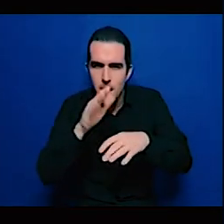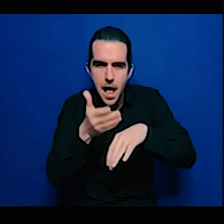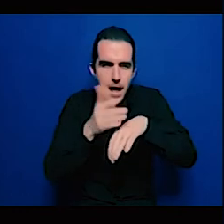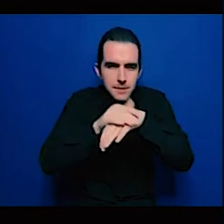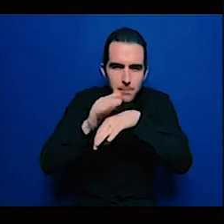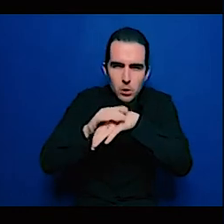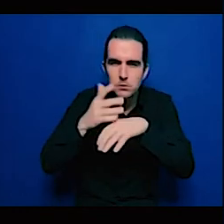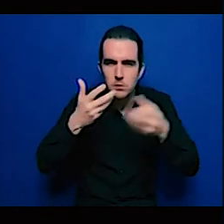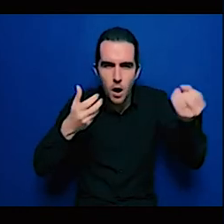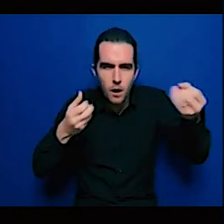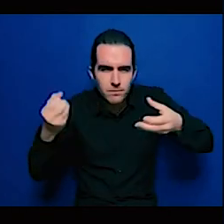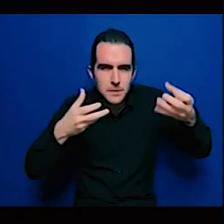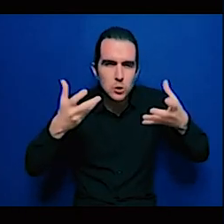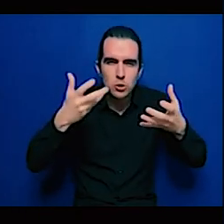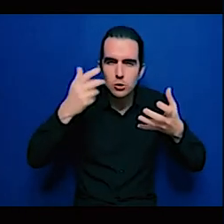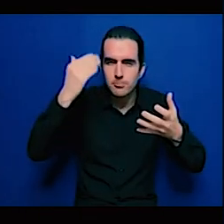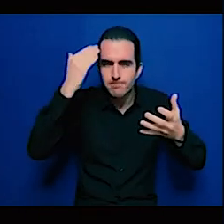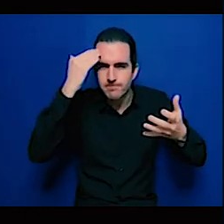together to